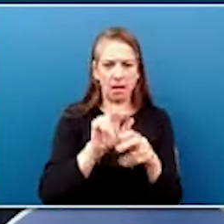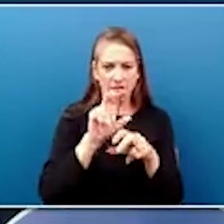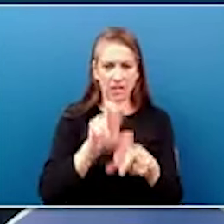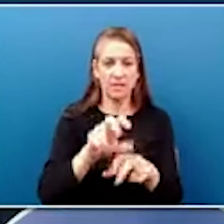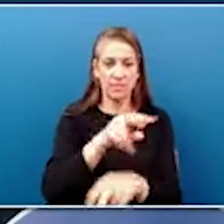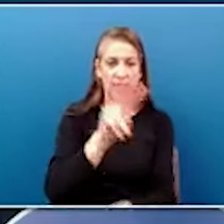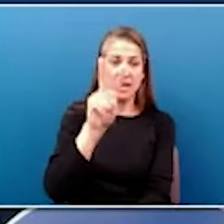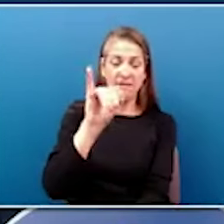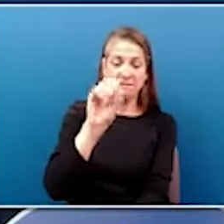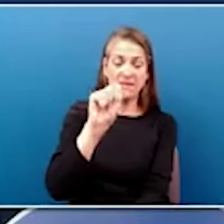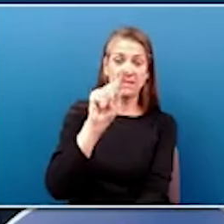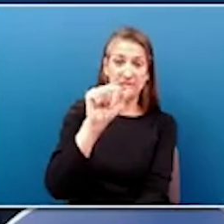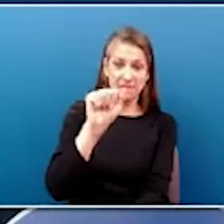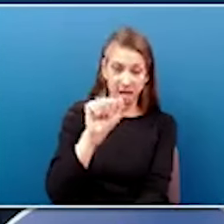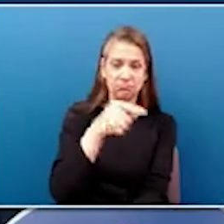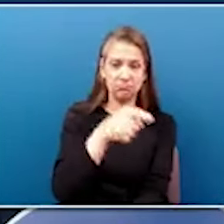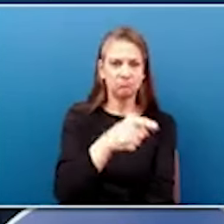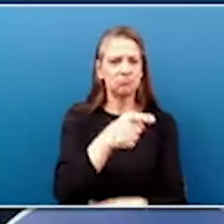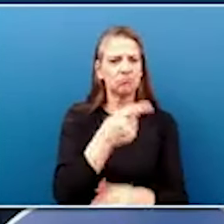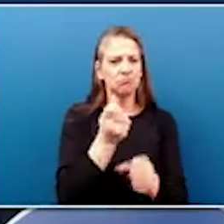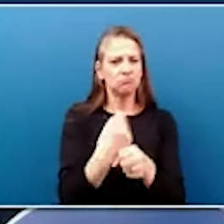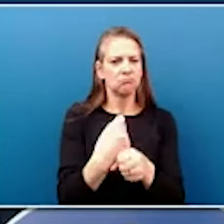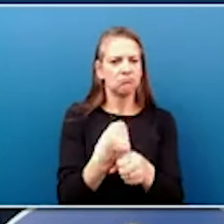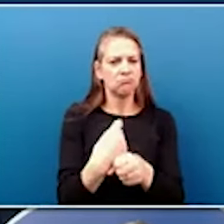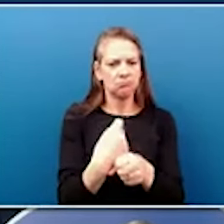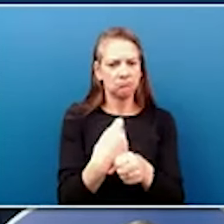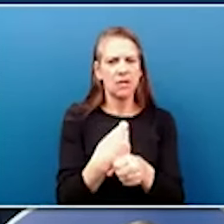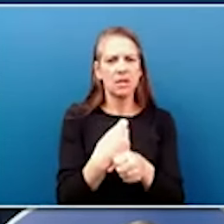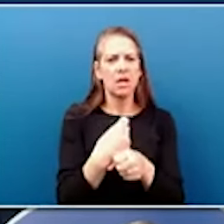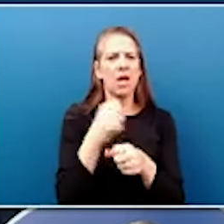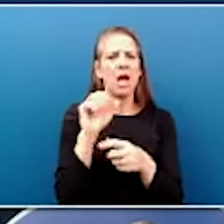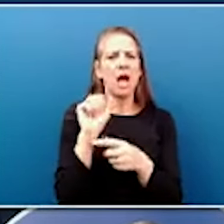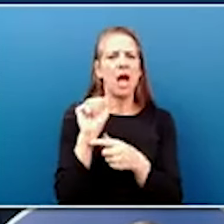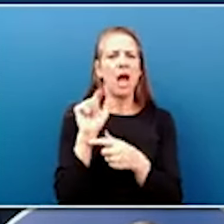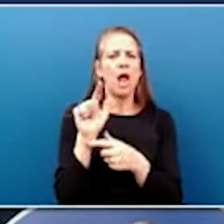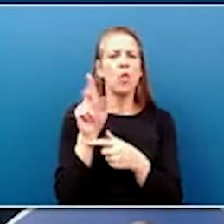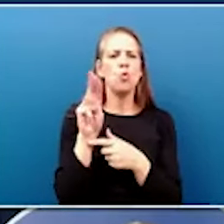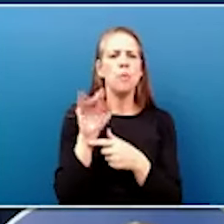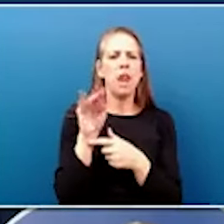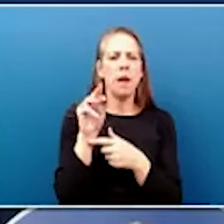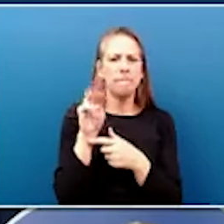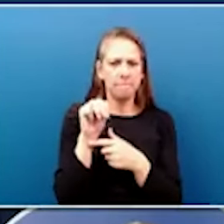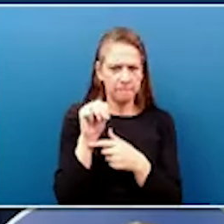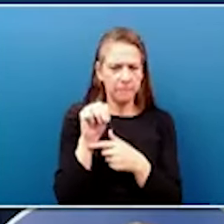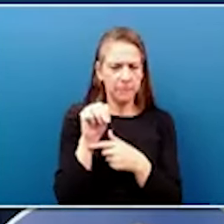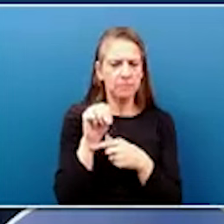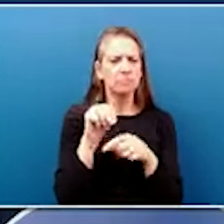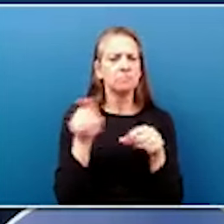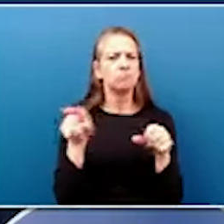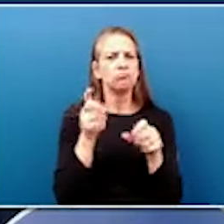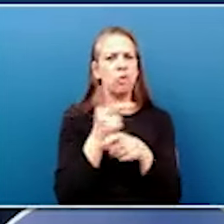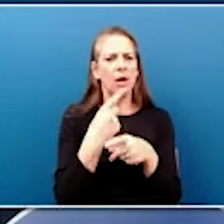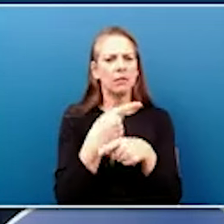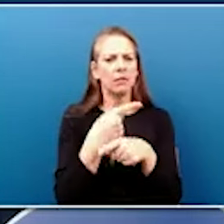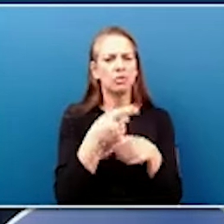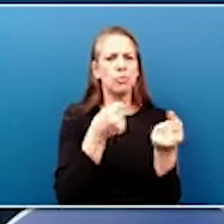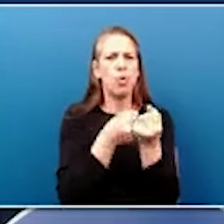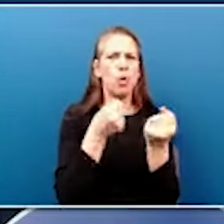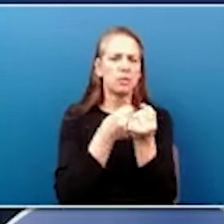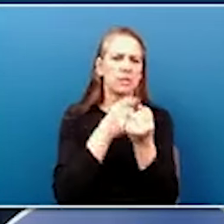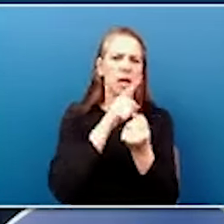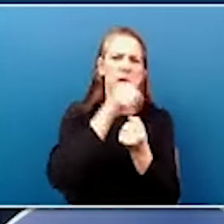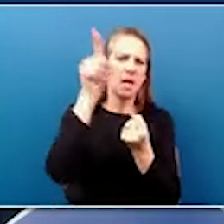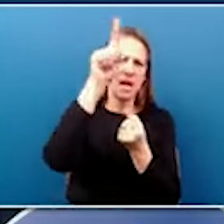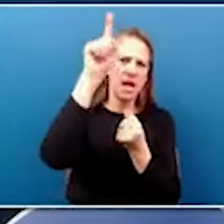leader in manufacturing of specialty aluminum products, primarily supporting aerospace, which is our number one export, commercial